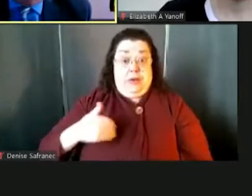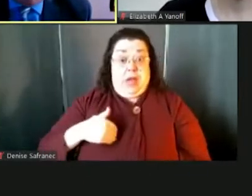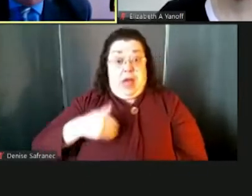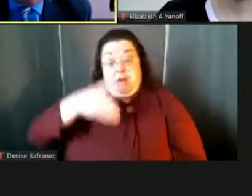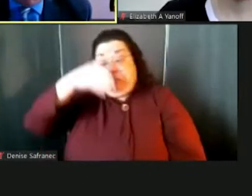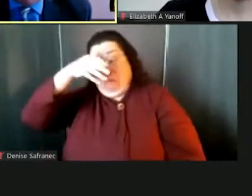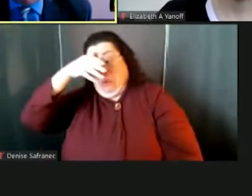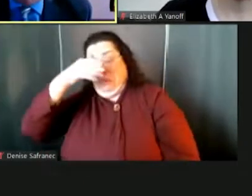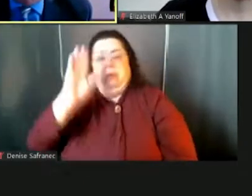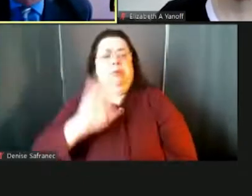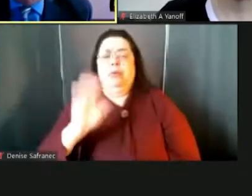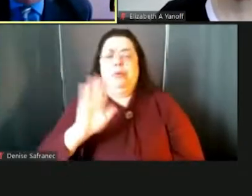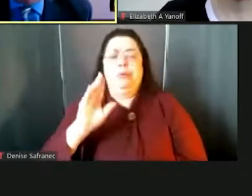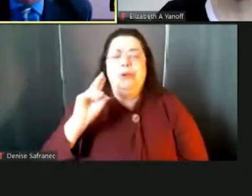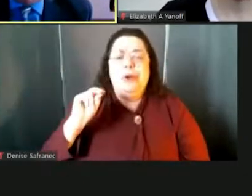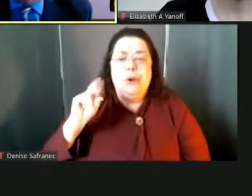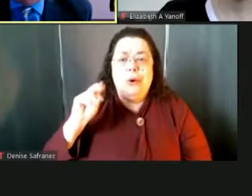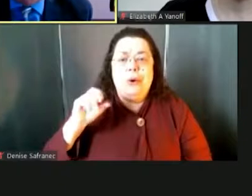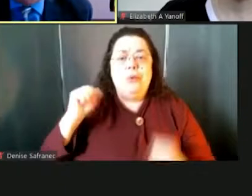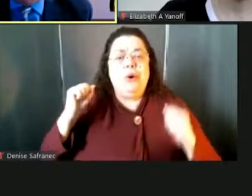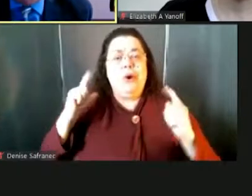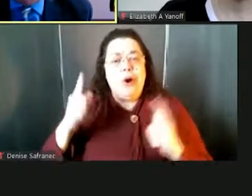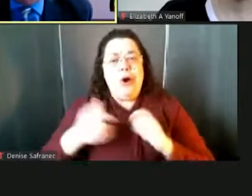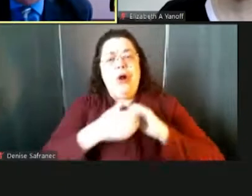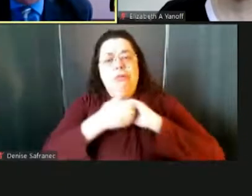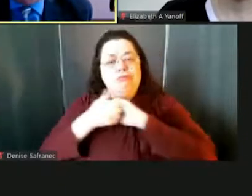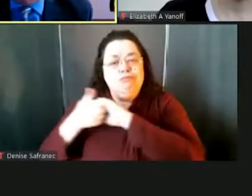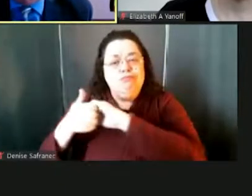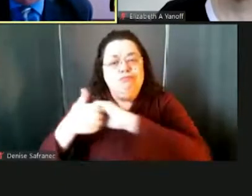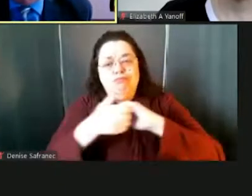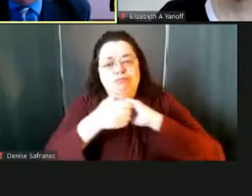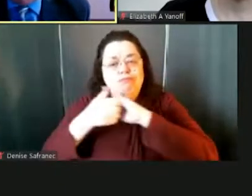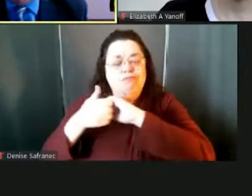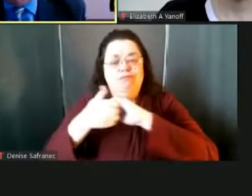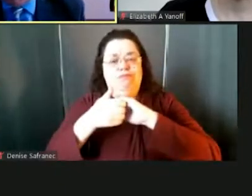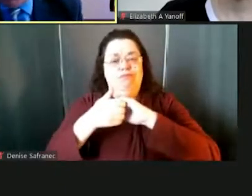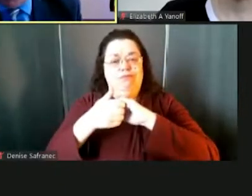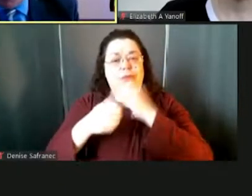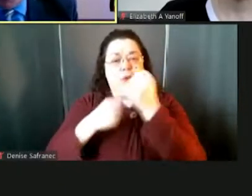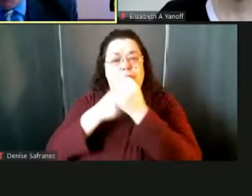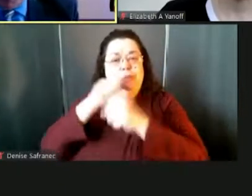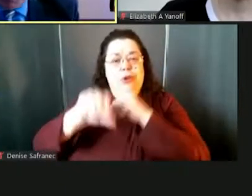and we're all in this together and to share ideas and to support one another.